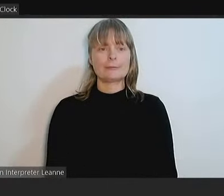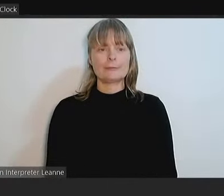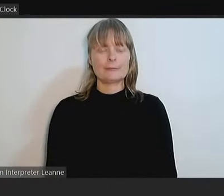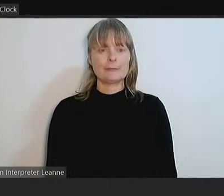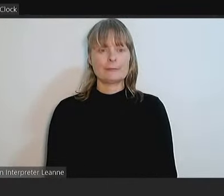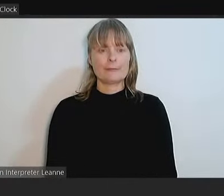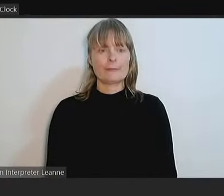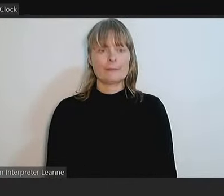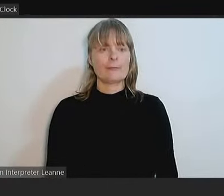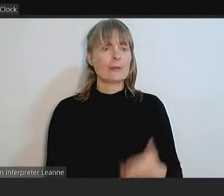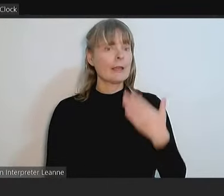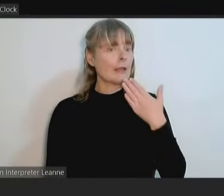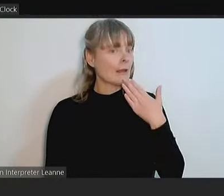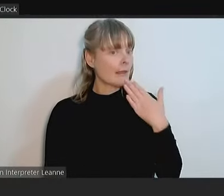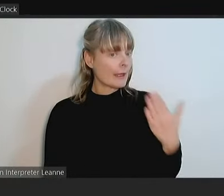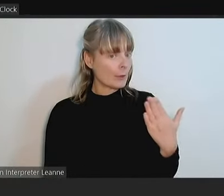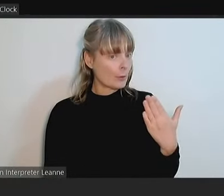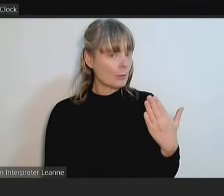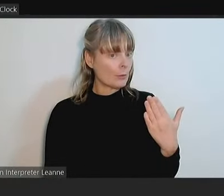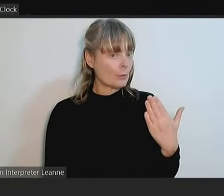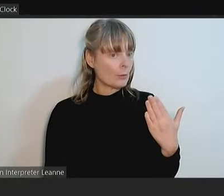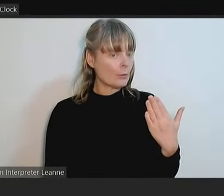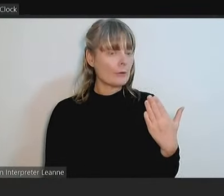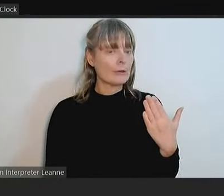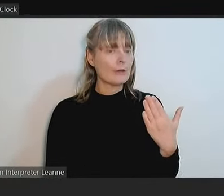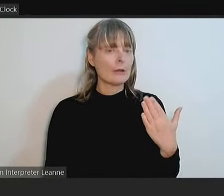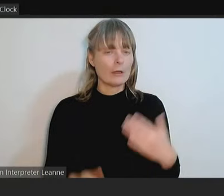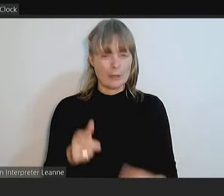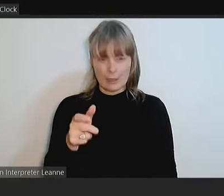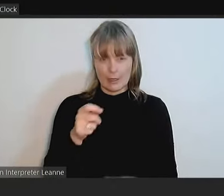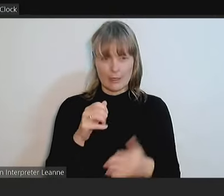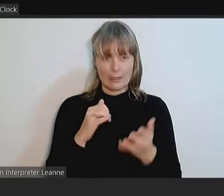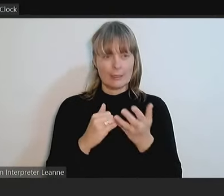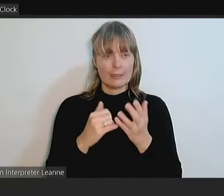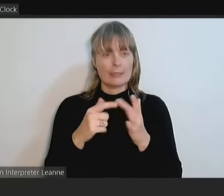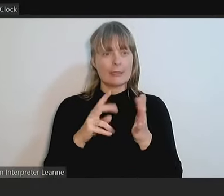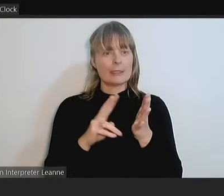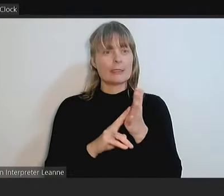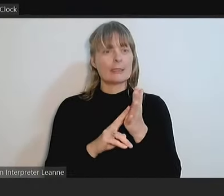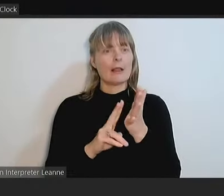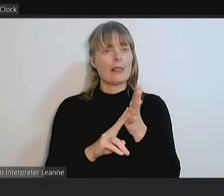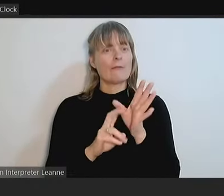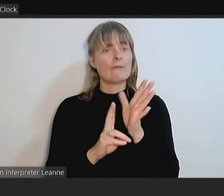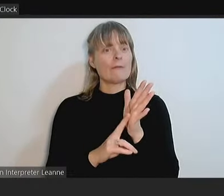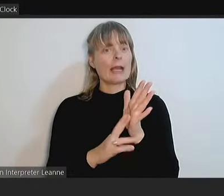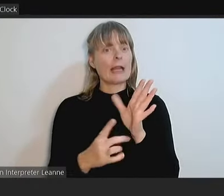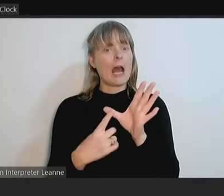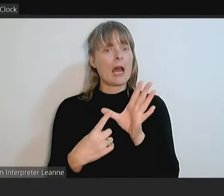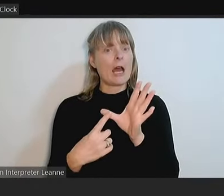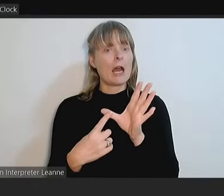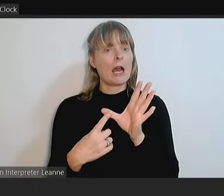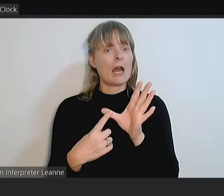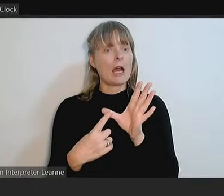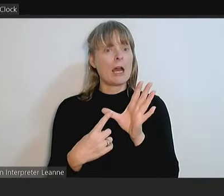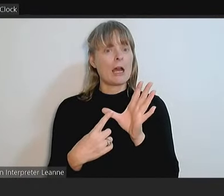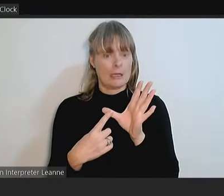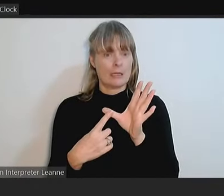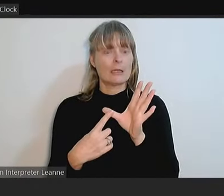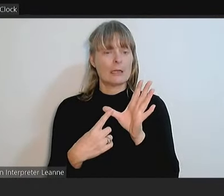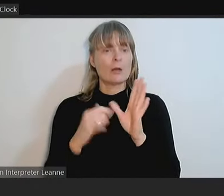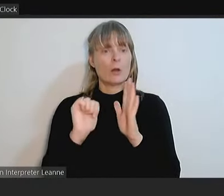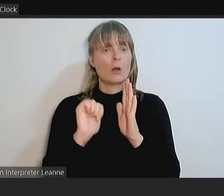Thank you. Can I kindly invite Sylvanna in reference to her submission on this item? Thank you.